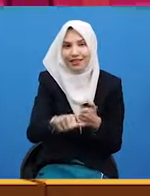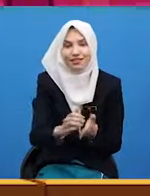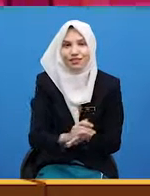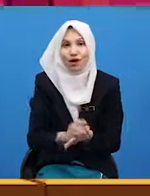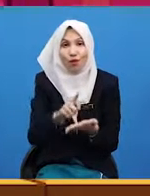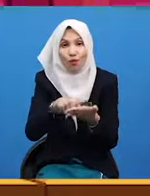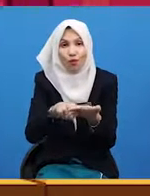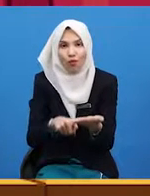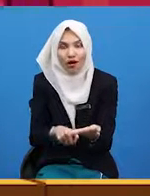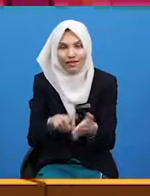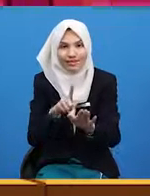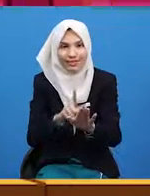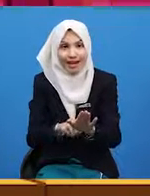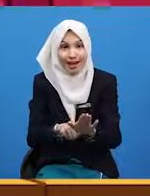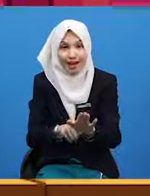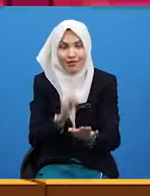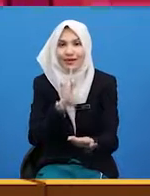time is it?